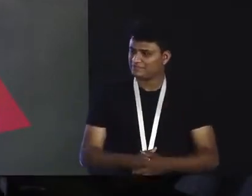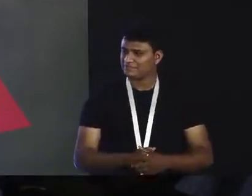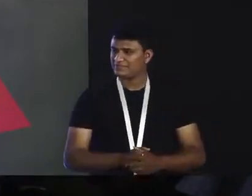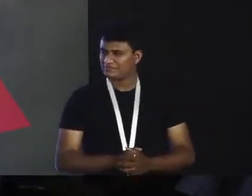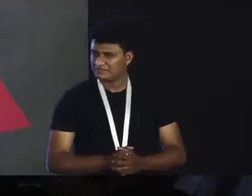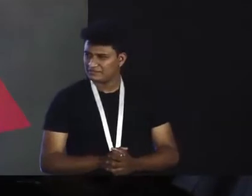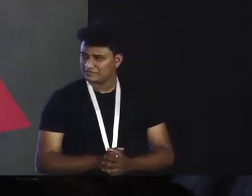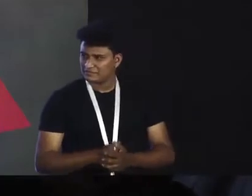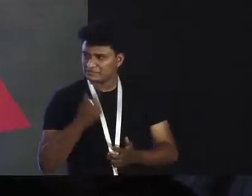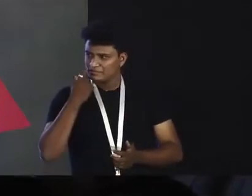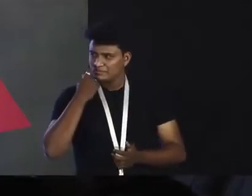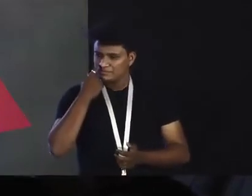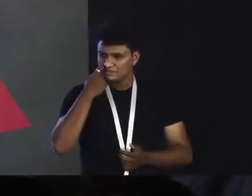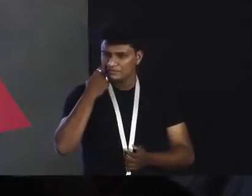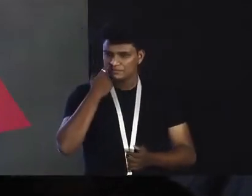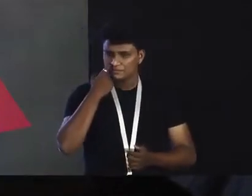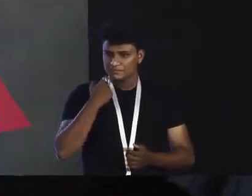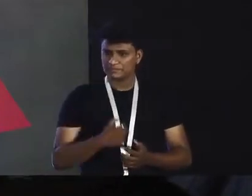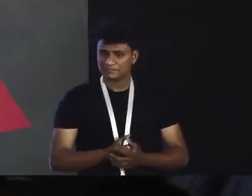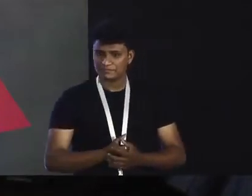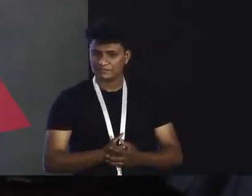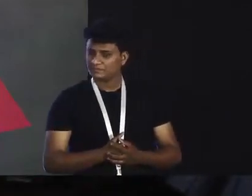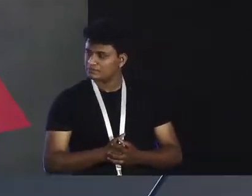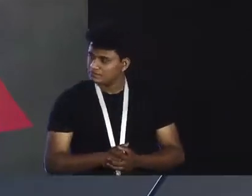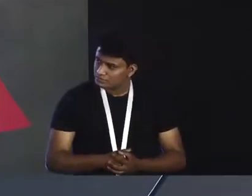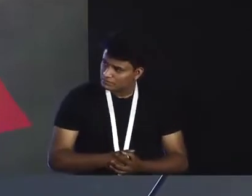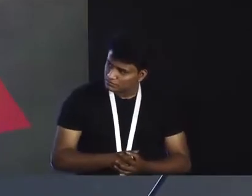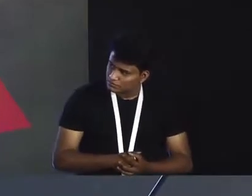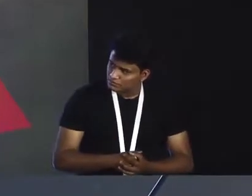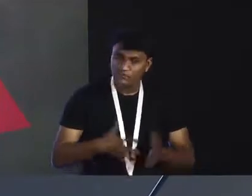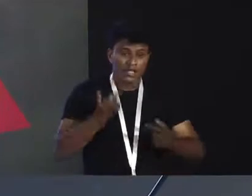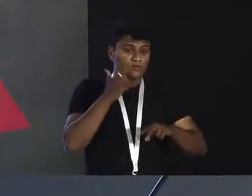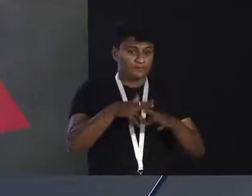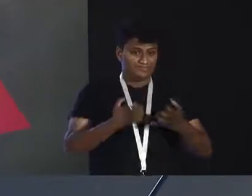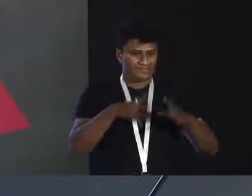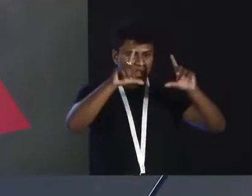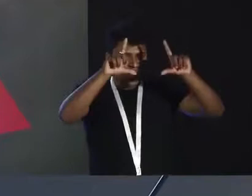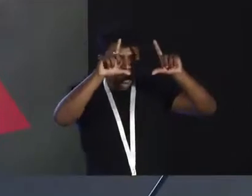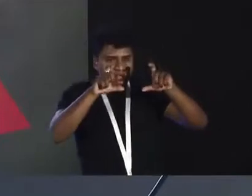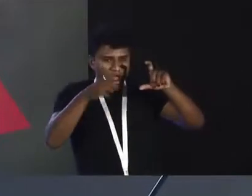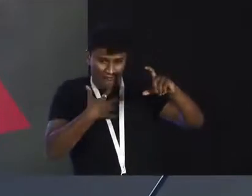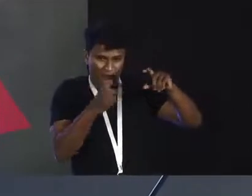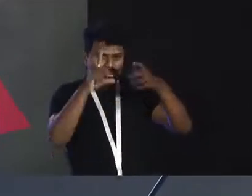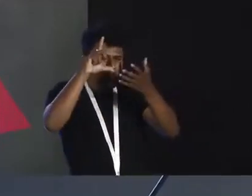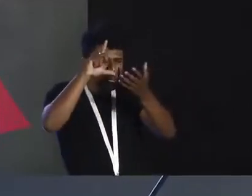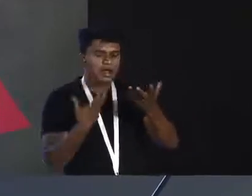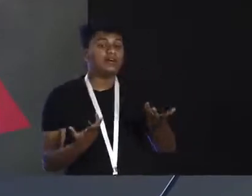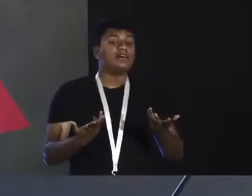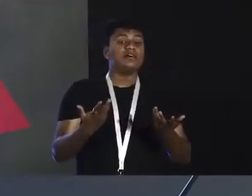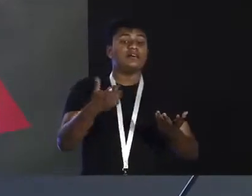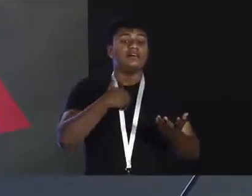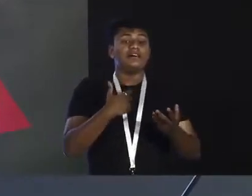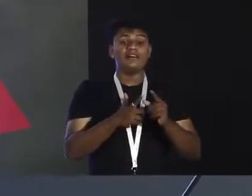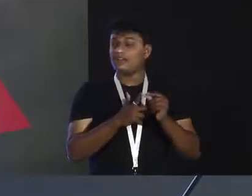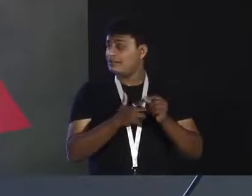And what happens here is, if I had to take a picture of all of you, I would